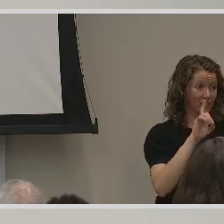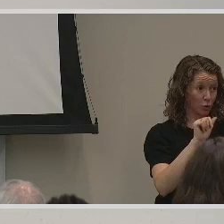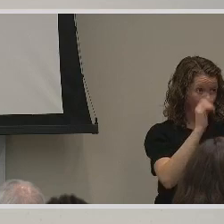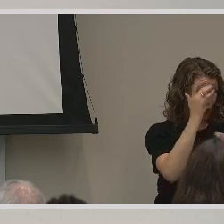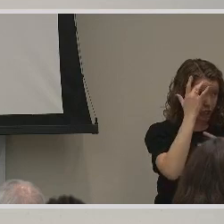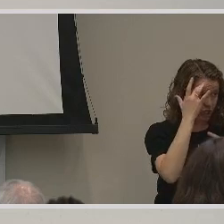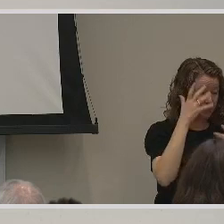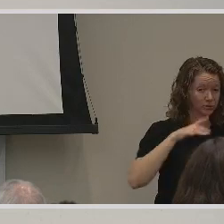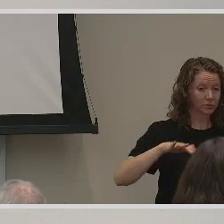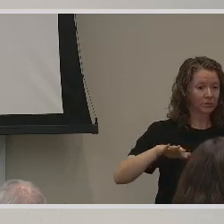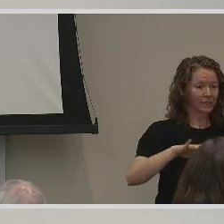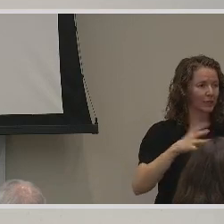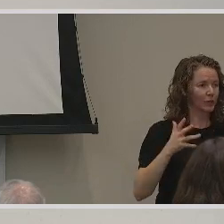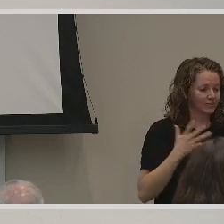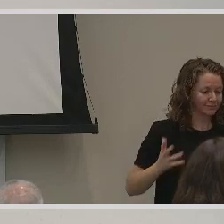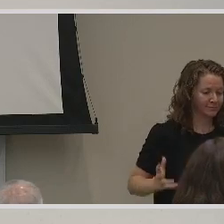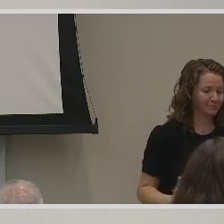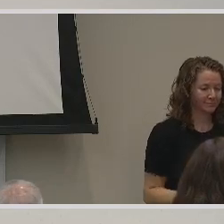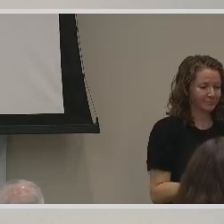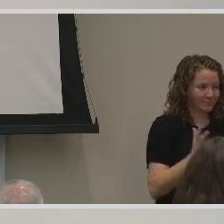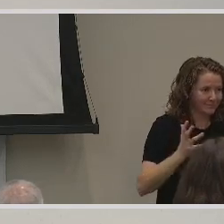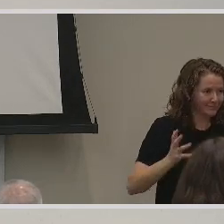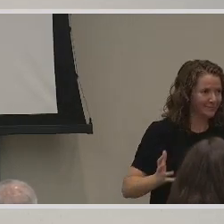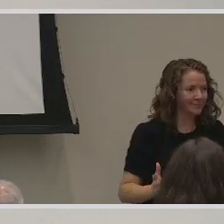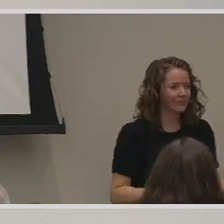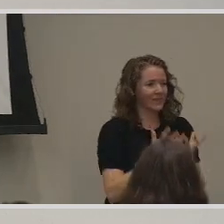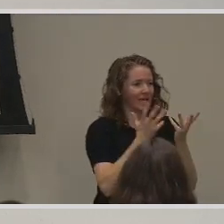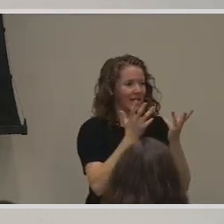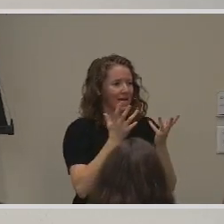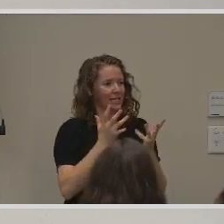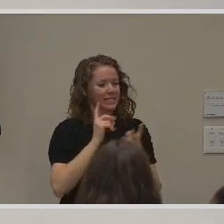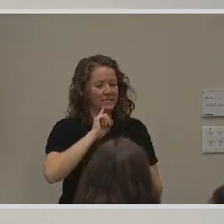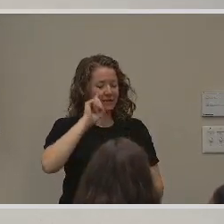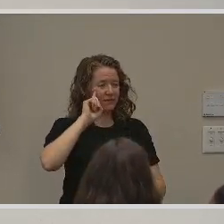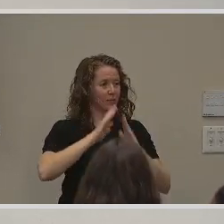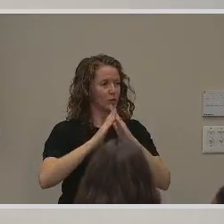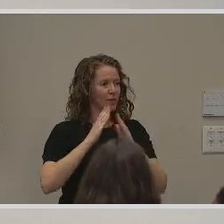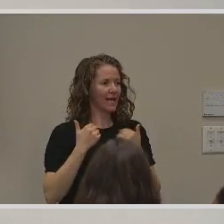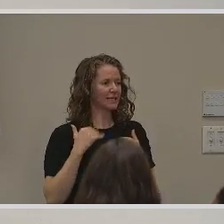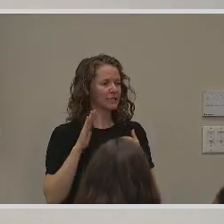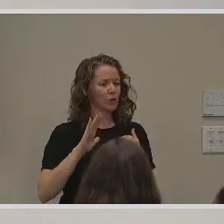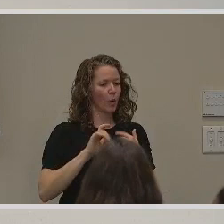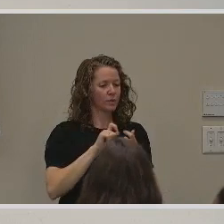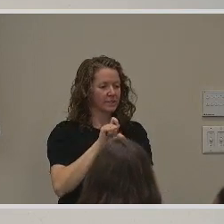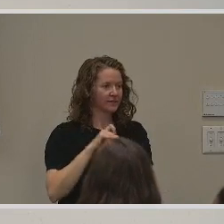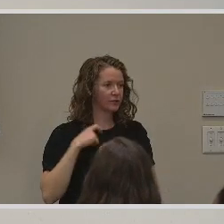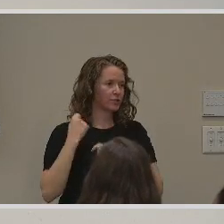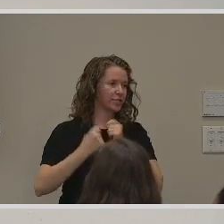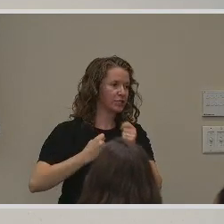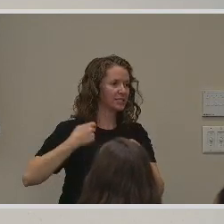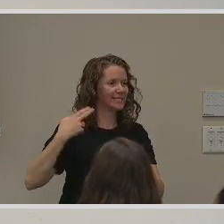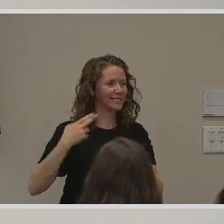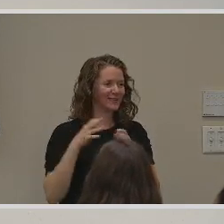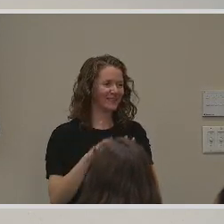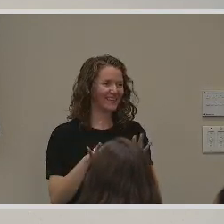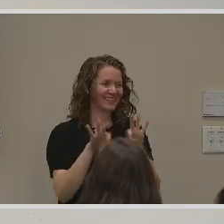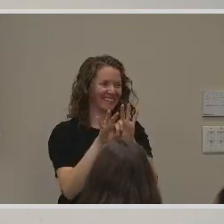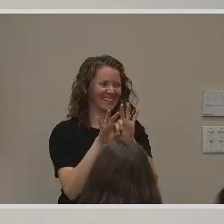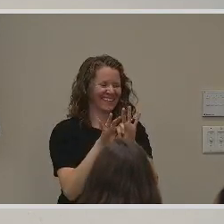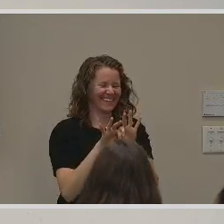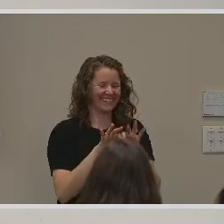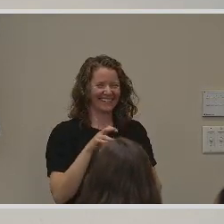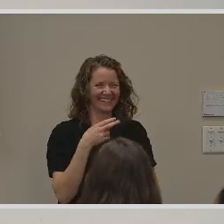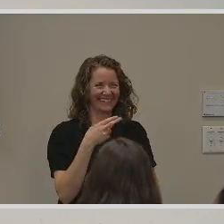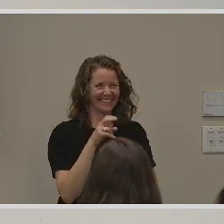allows for the fostering of a vibrant and rich community with its own traditions, values, and histories. And that was the goal of our club's president, Aja